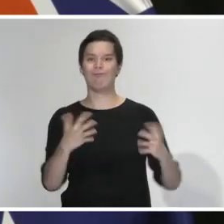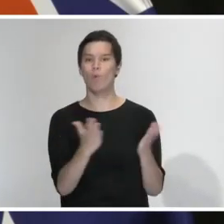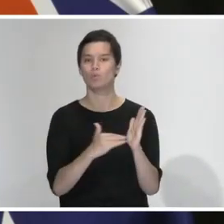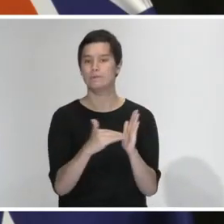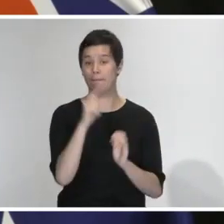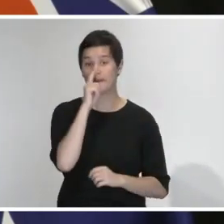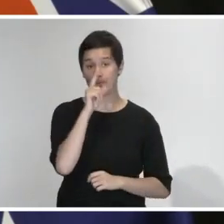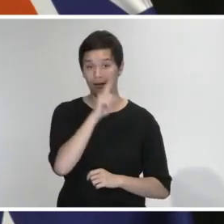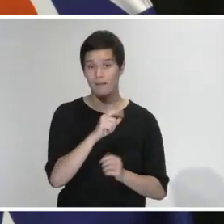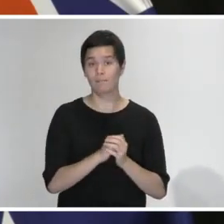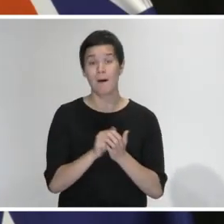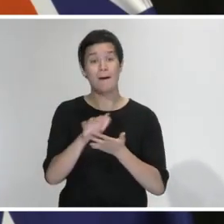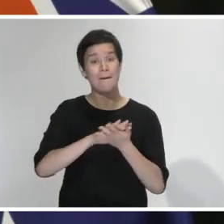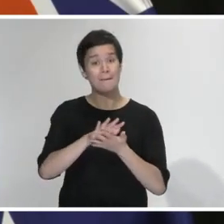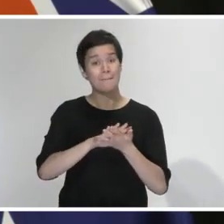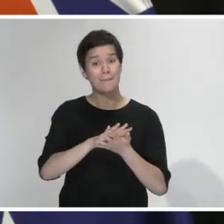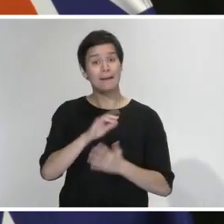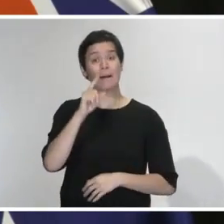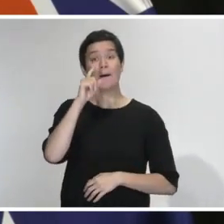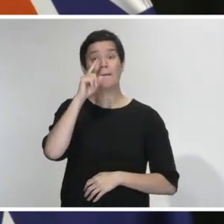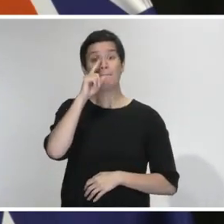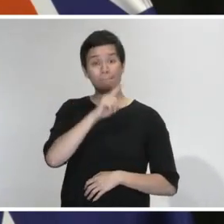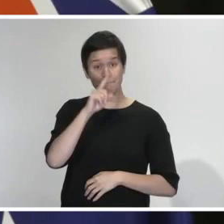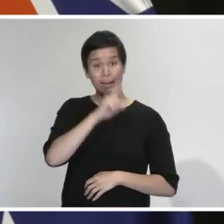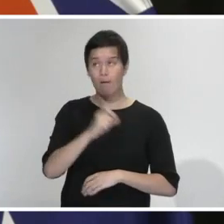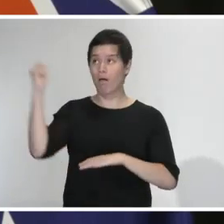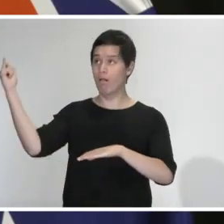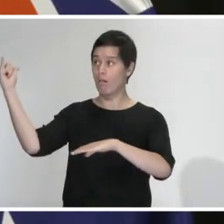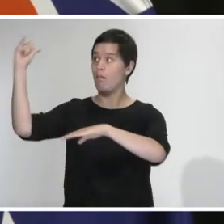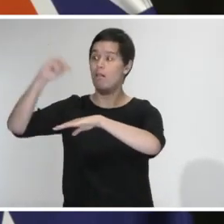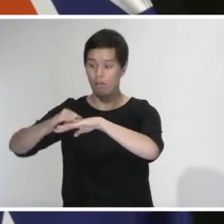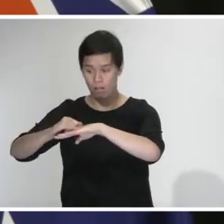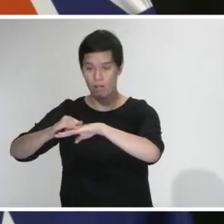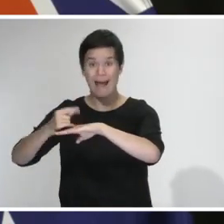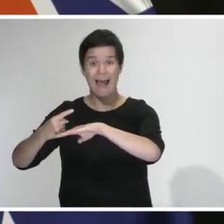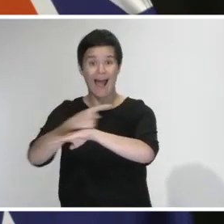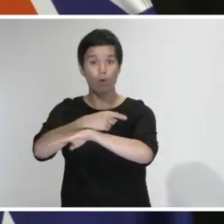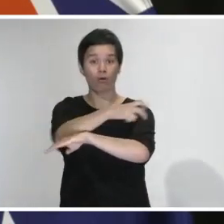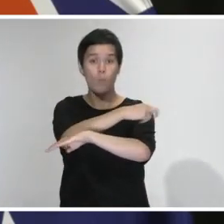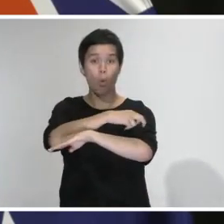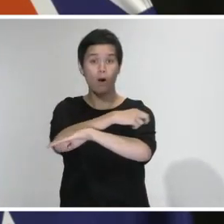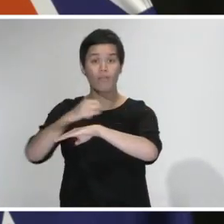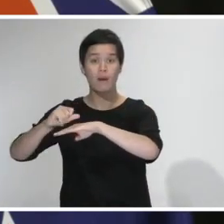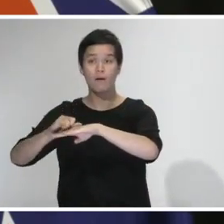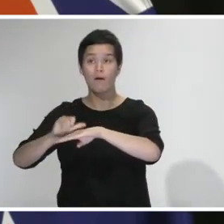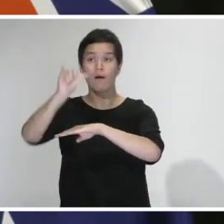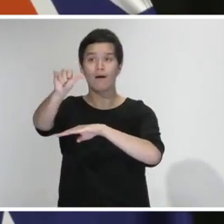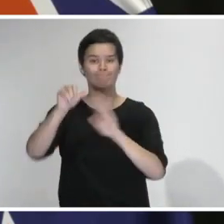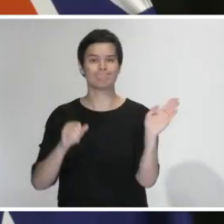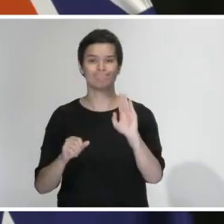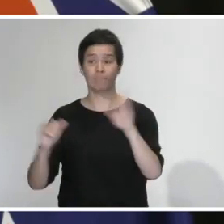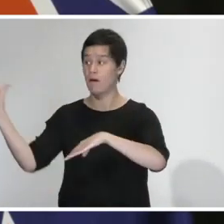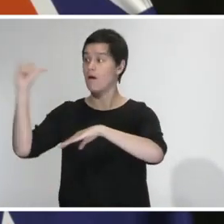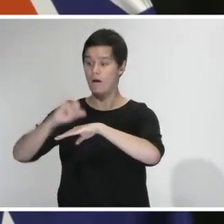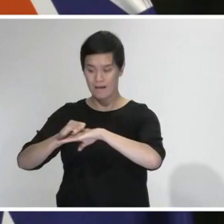passengers absolutely remain airside. Lastly I do want to acknowledge the news this morning that